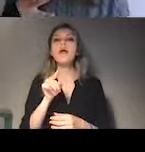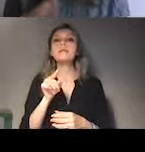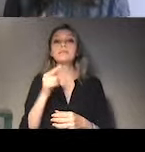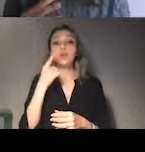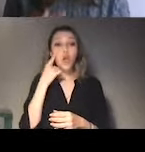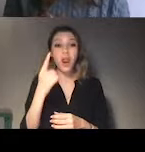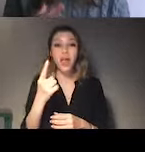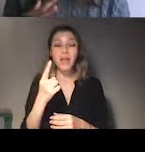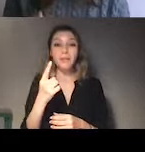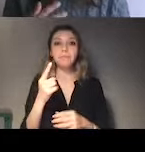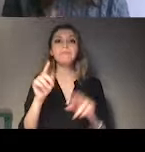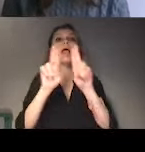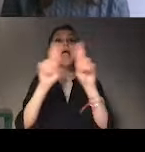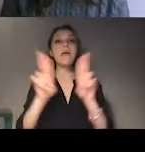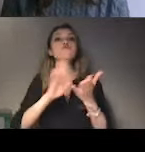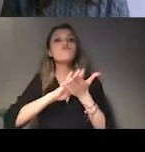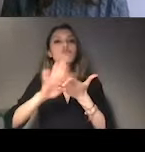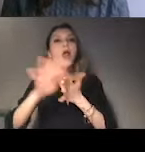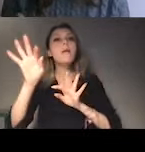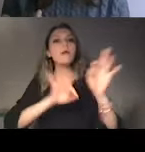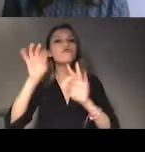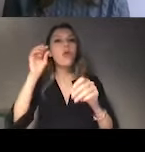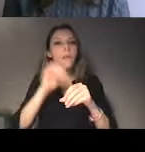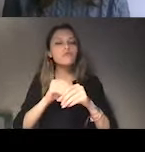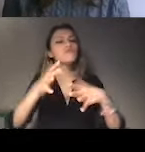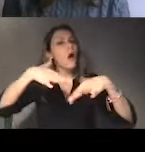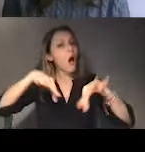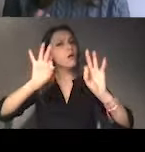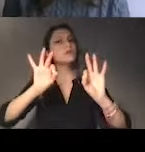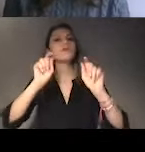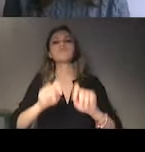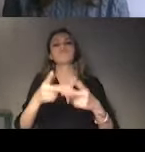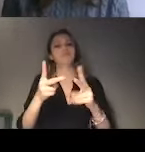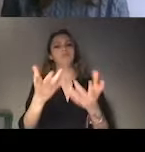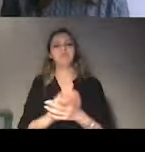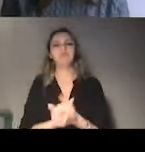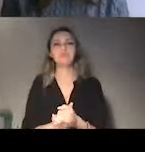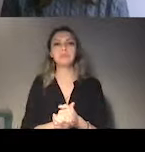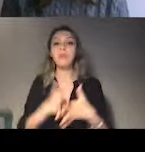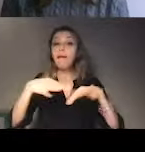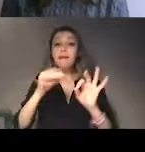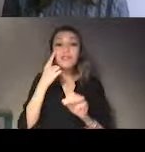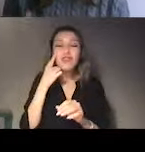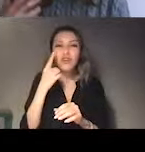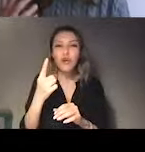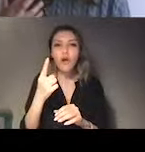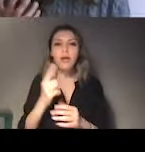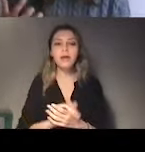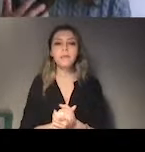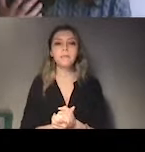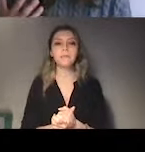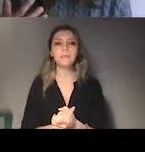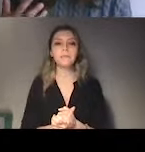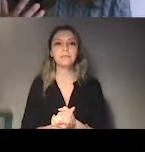be aware that in order to contribute with your reports to the